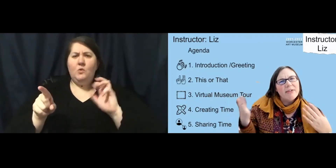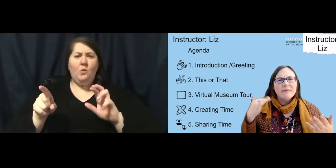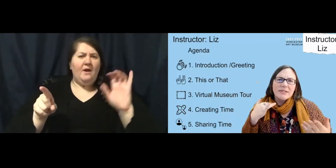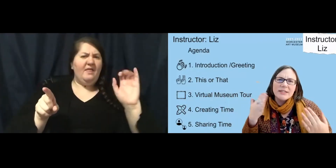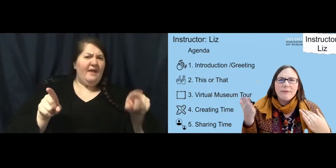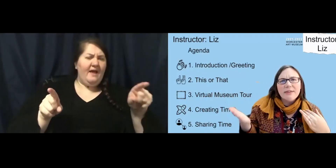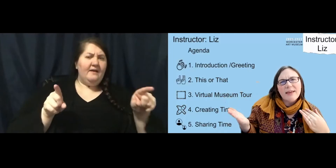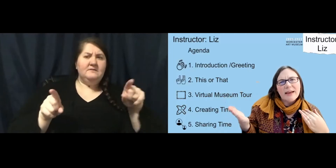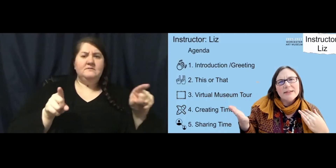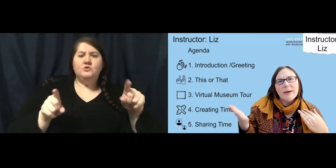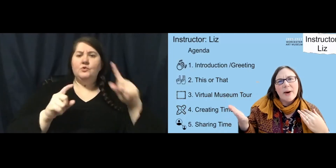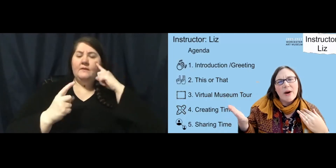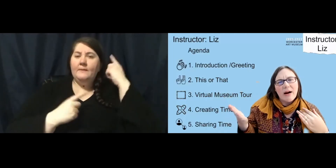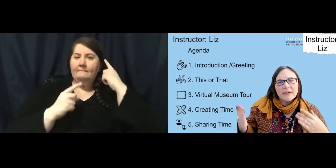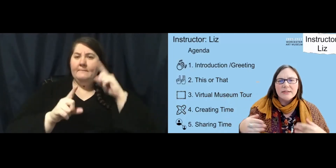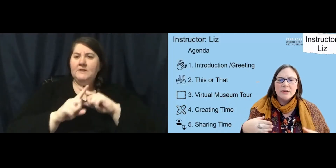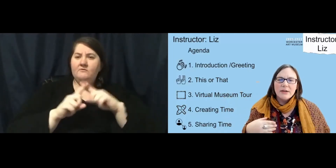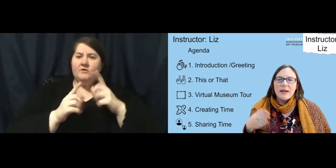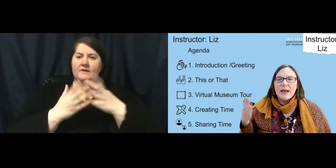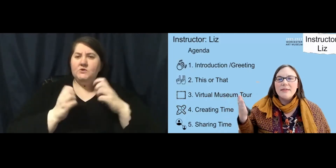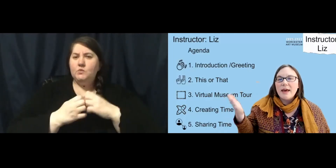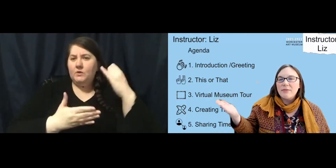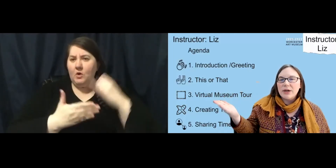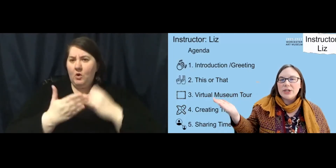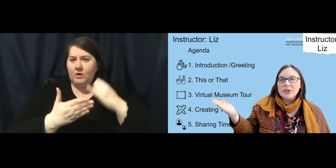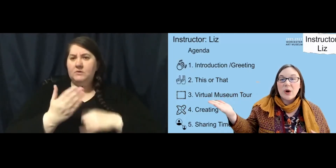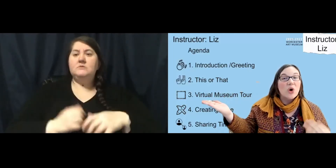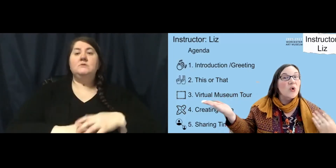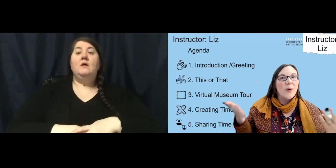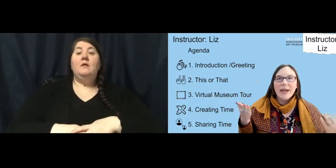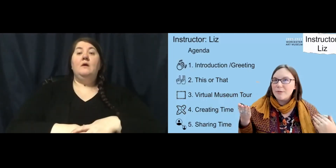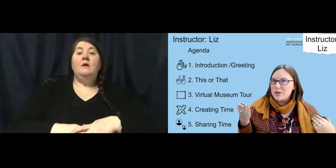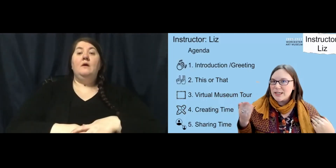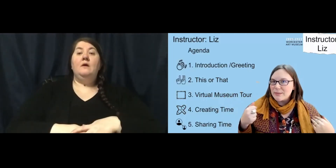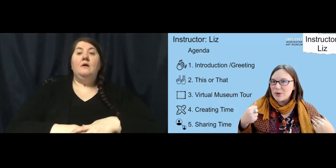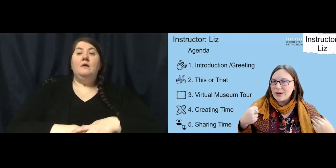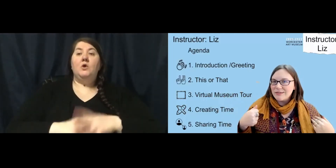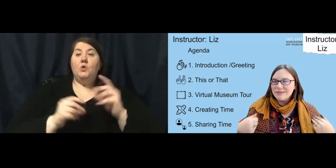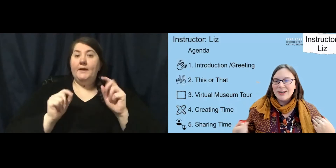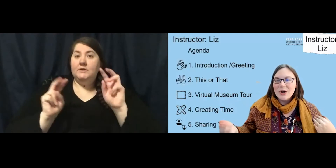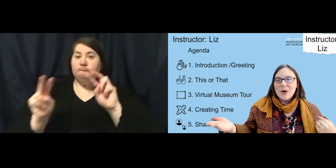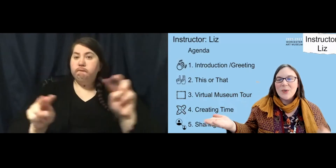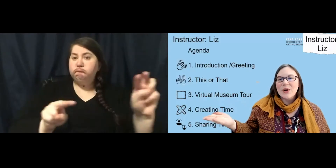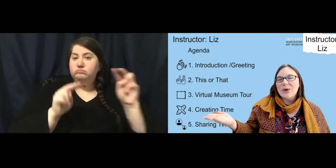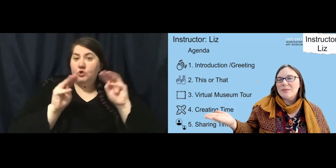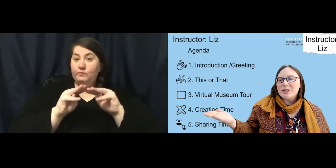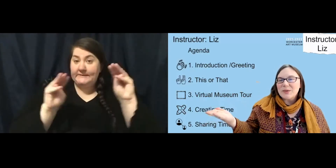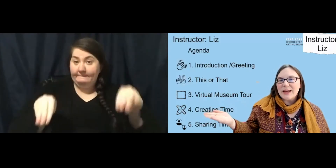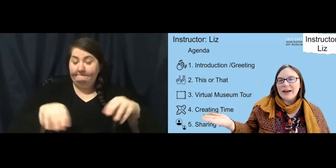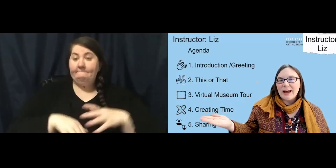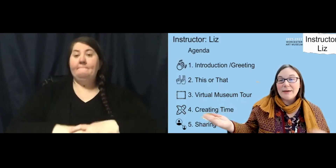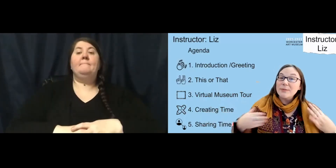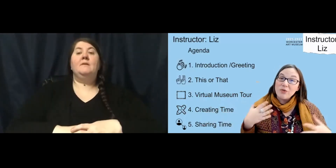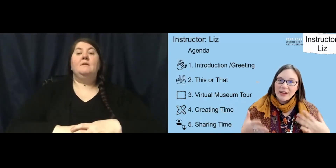about different things about art. And then we're going to do a quick museum tour. We're going to be